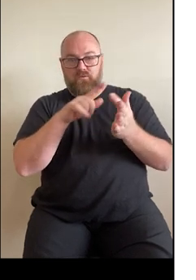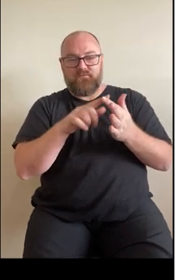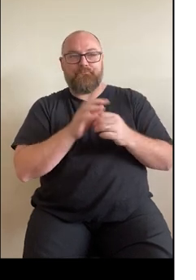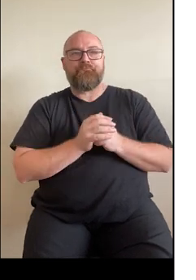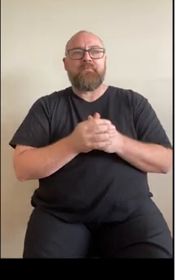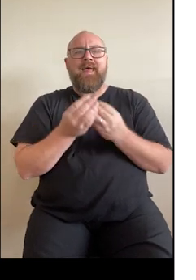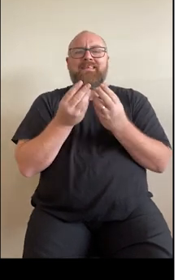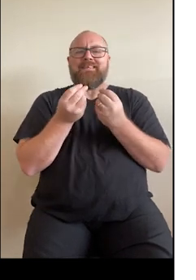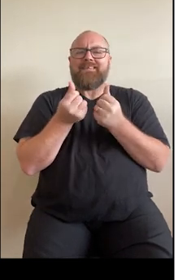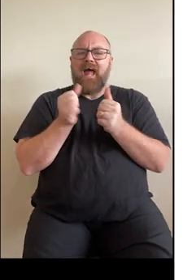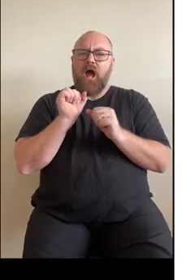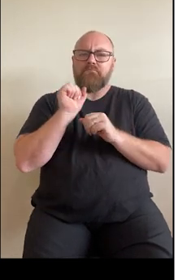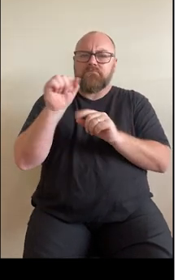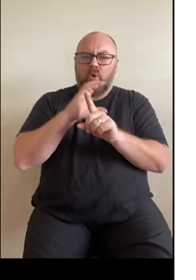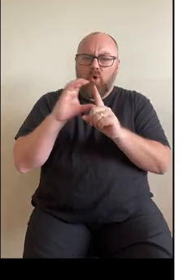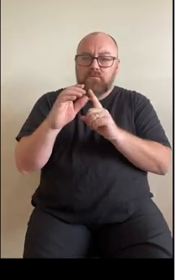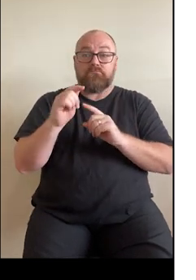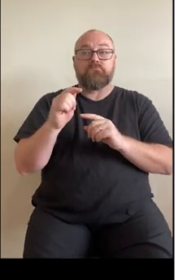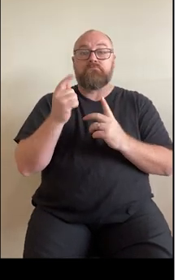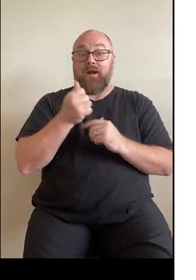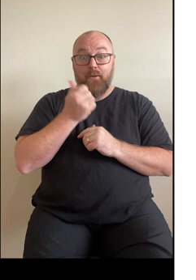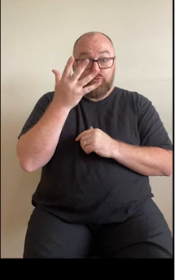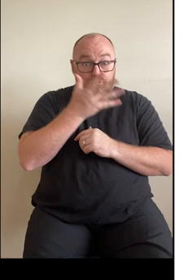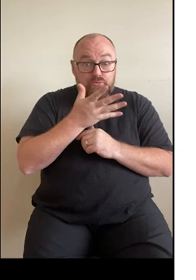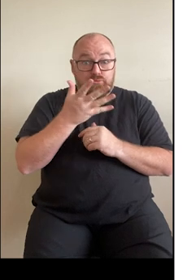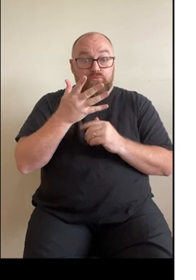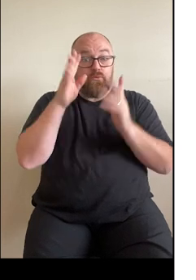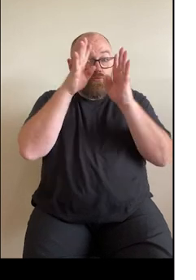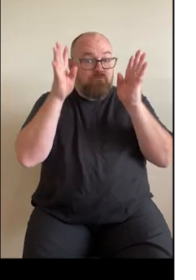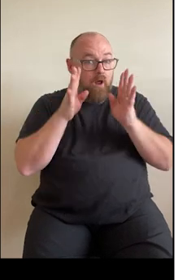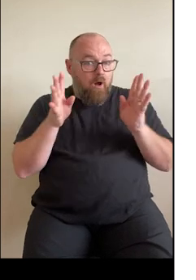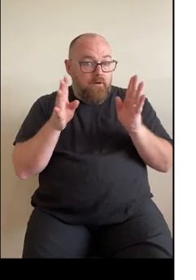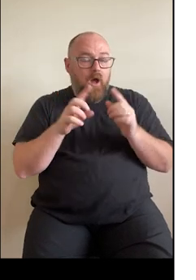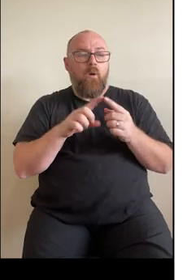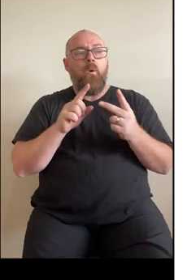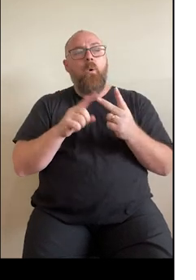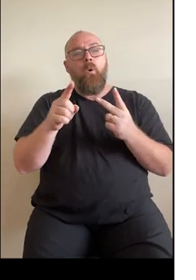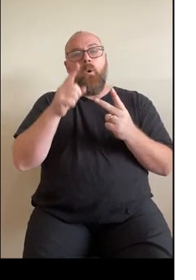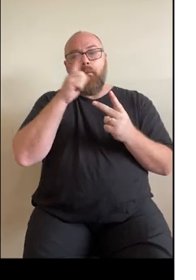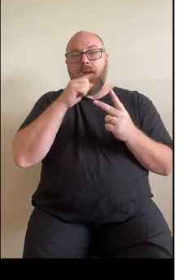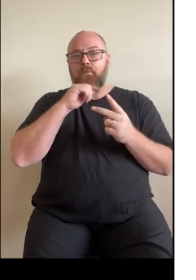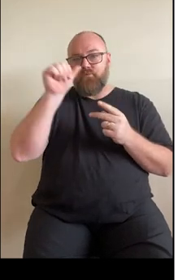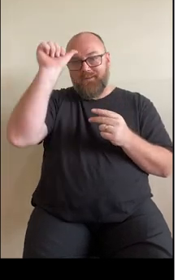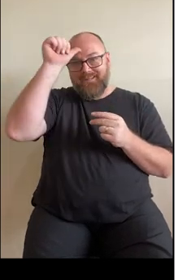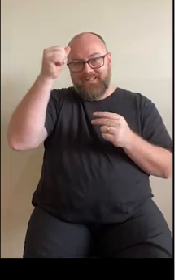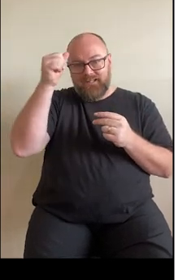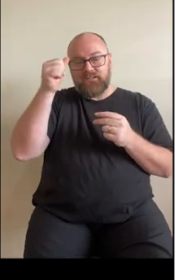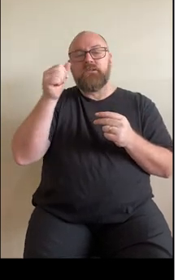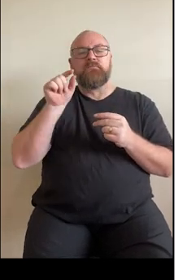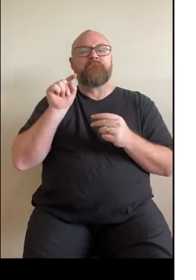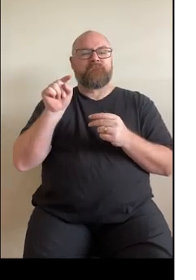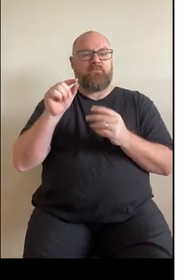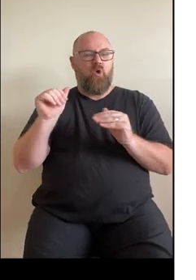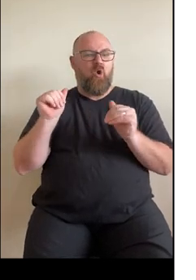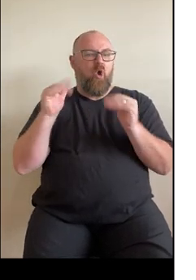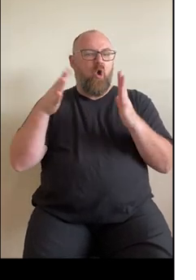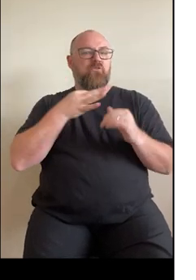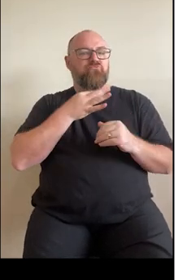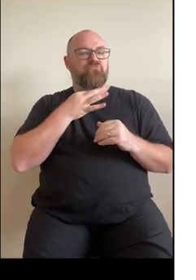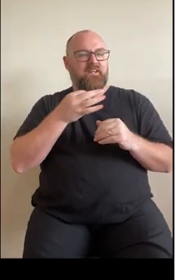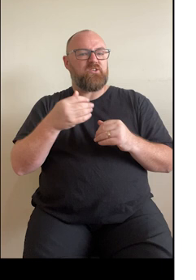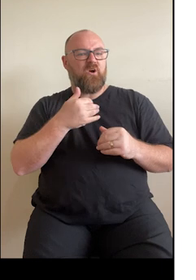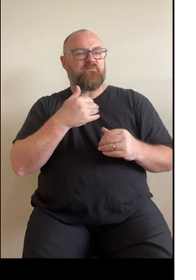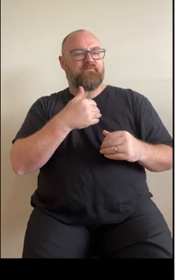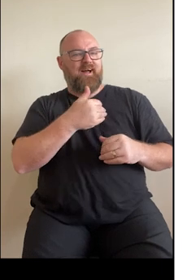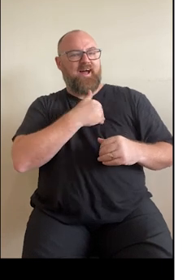some such origin, such as Aboriginal and Torres Strait Islander people or people from the Indian subcontinent have a higher risk of cardiovascular